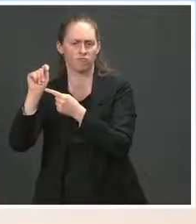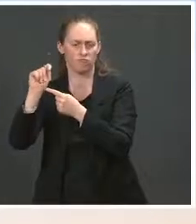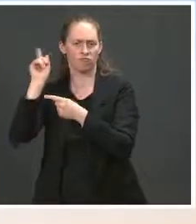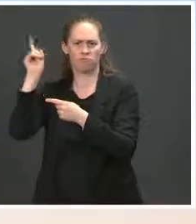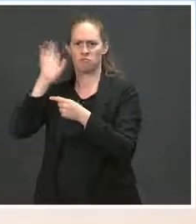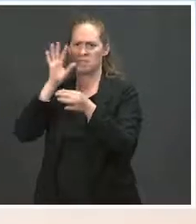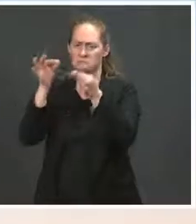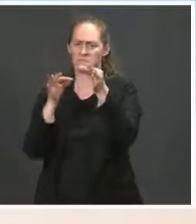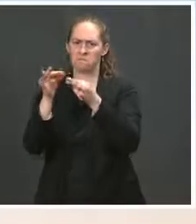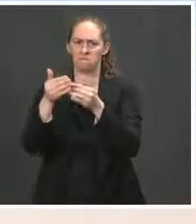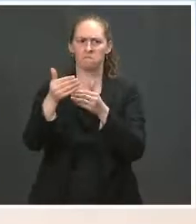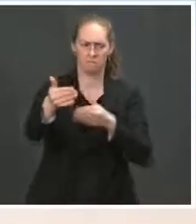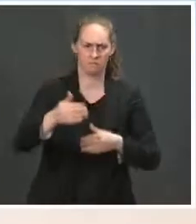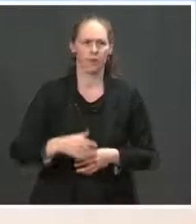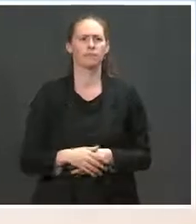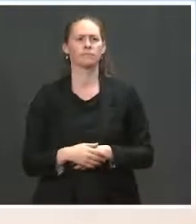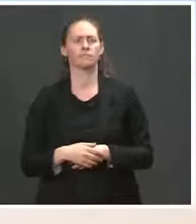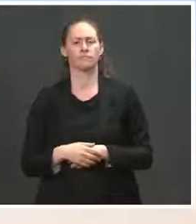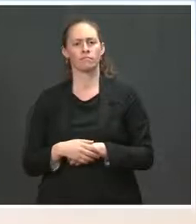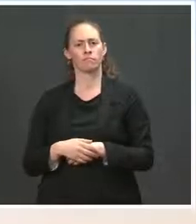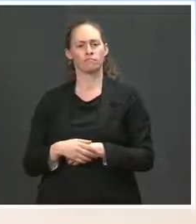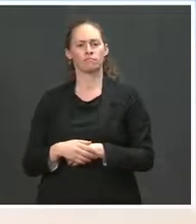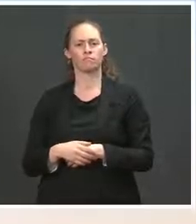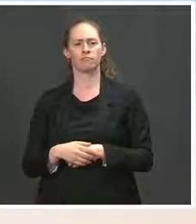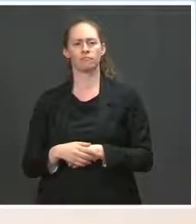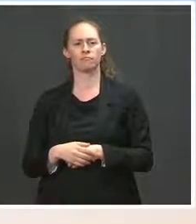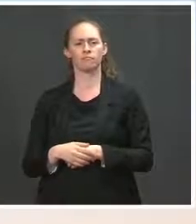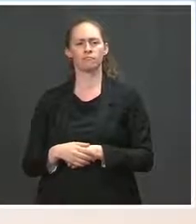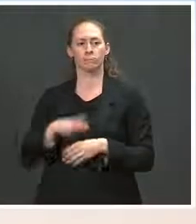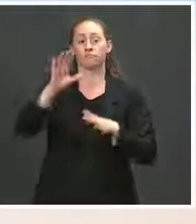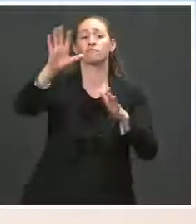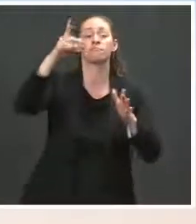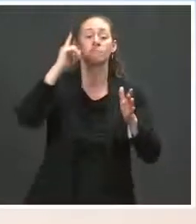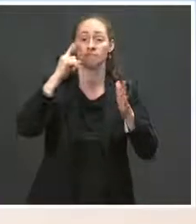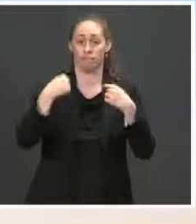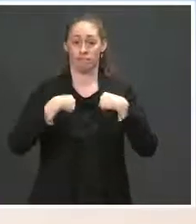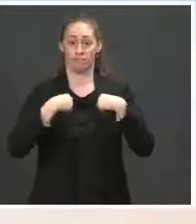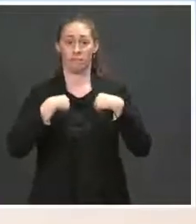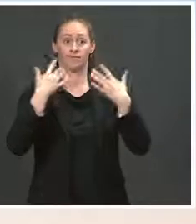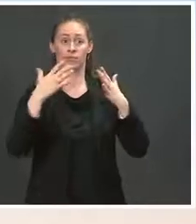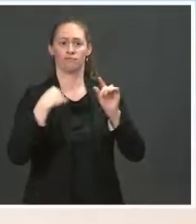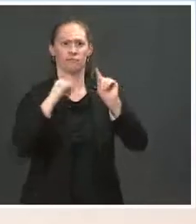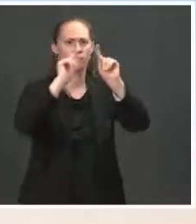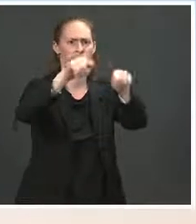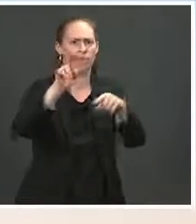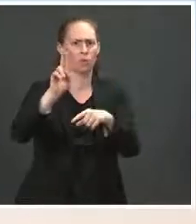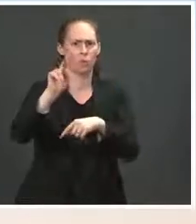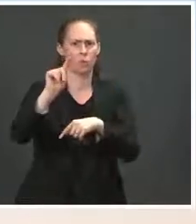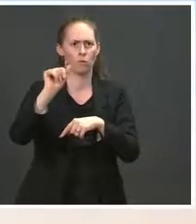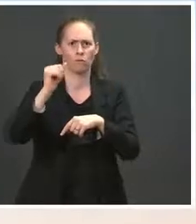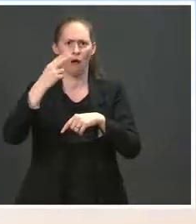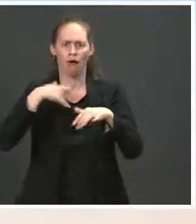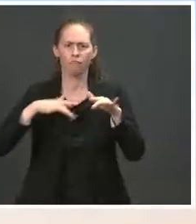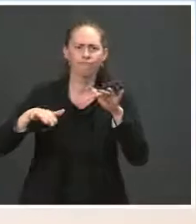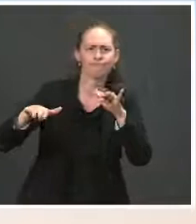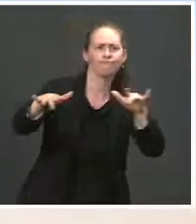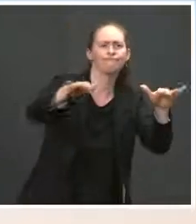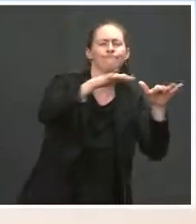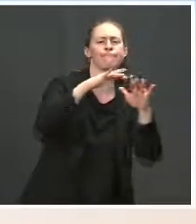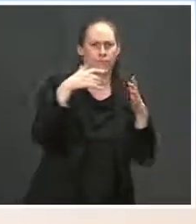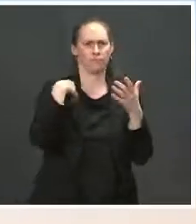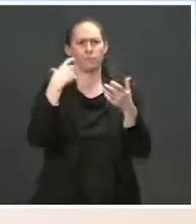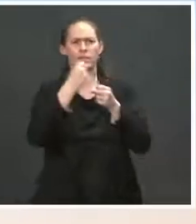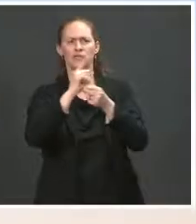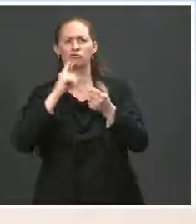What I did when I went to Utah was make sure that, again, every voice was at the table. We talked to ranchers and farmers. We